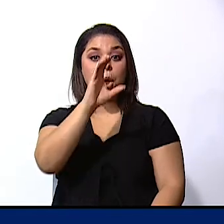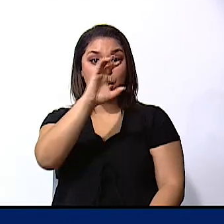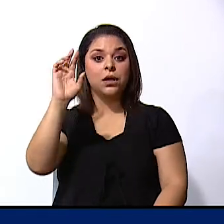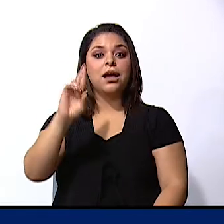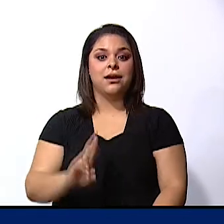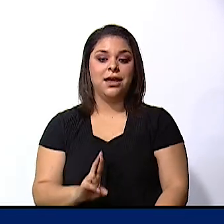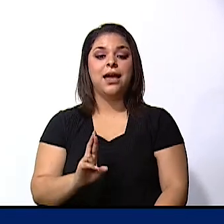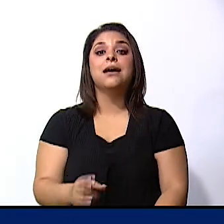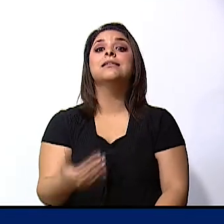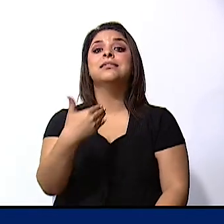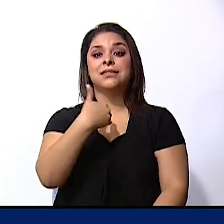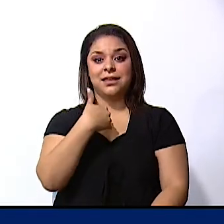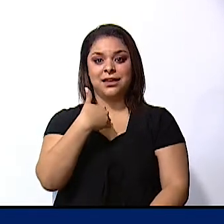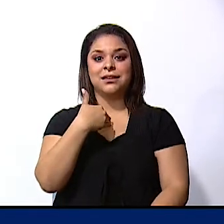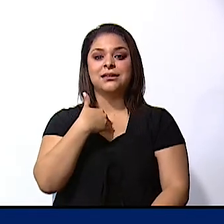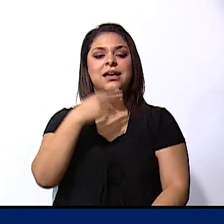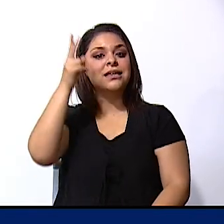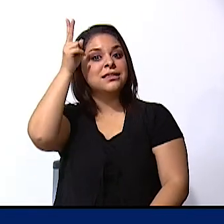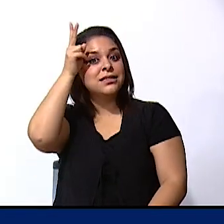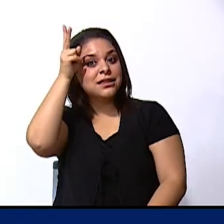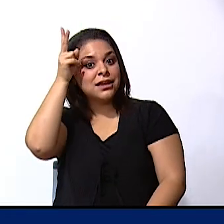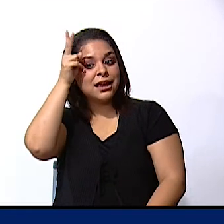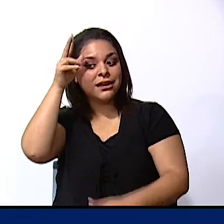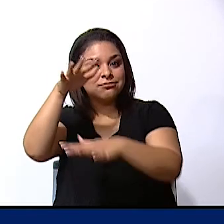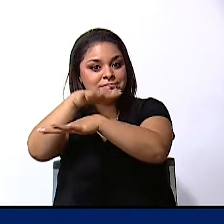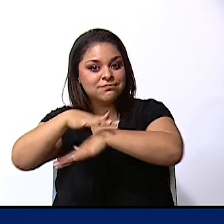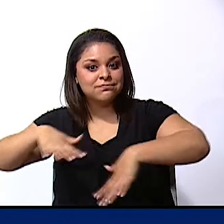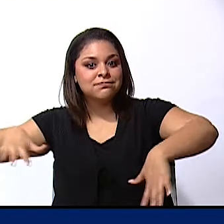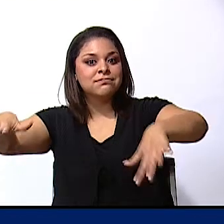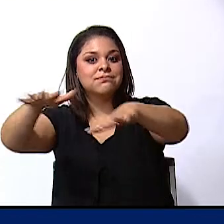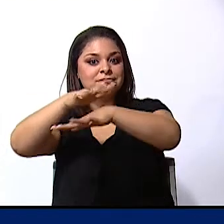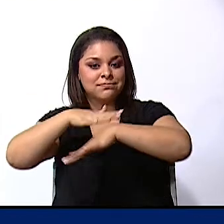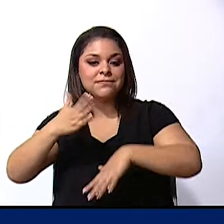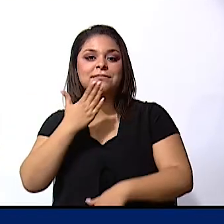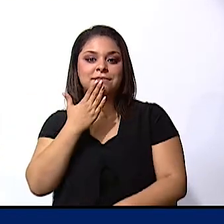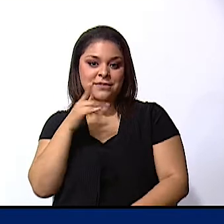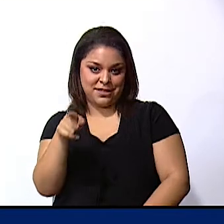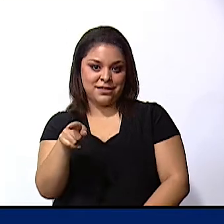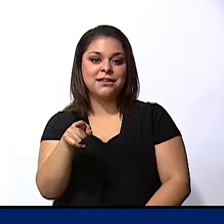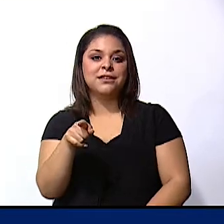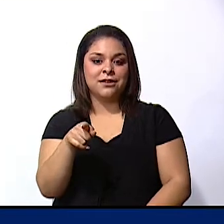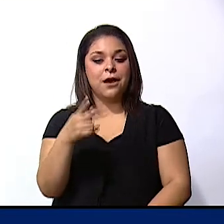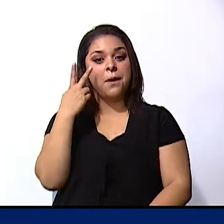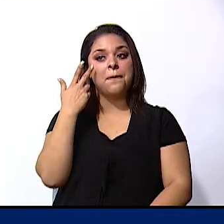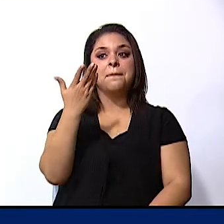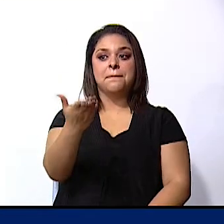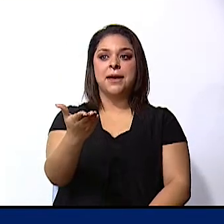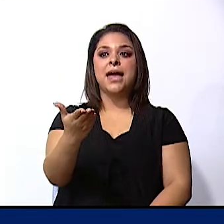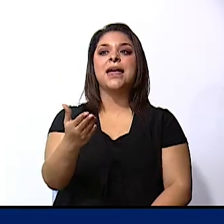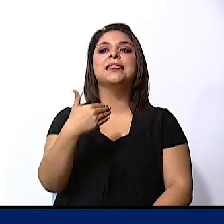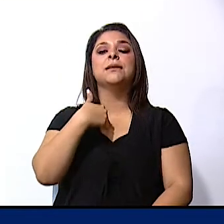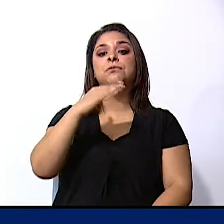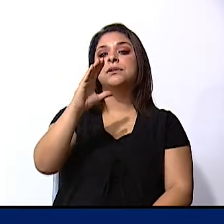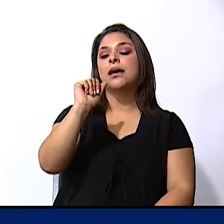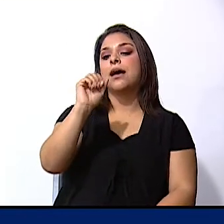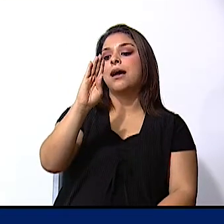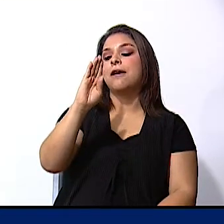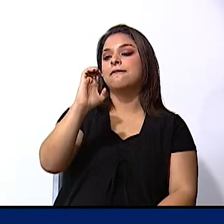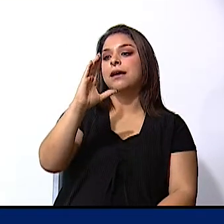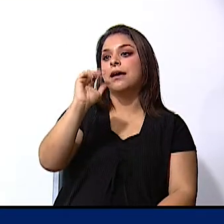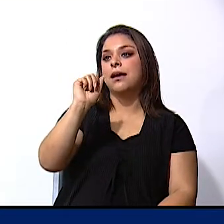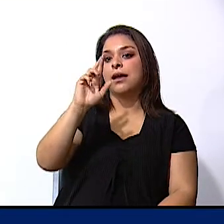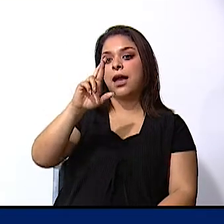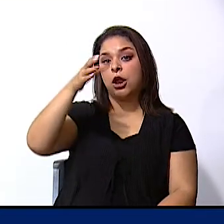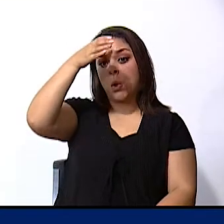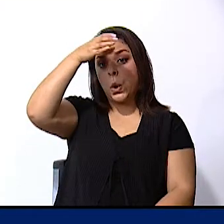some indigenous heritage let's see some indigenous them for instance we have the cavecar culture in language